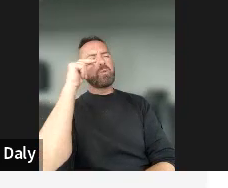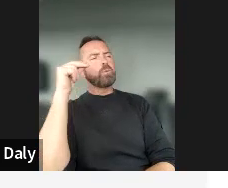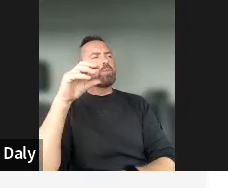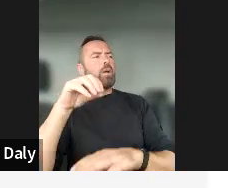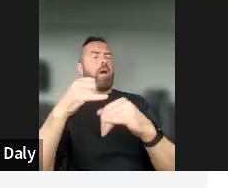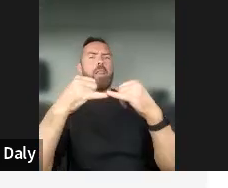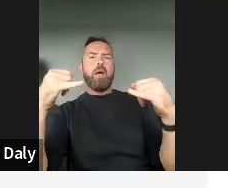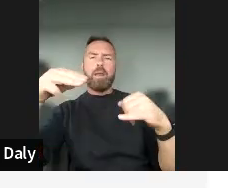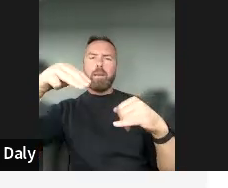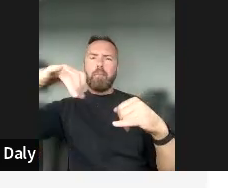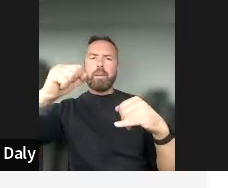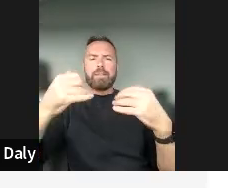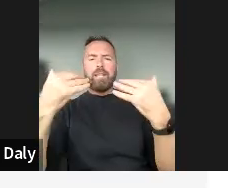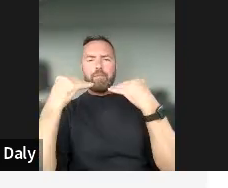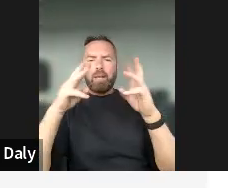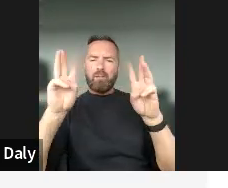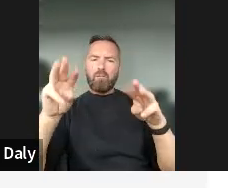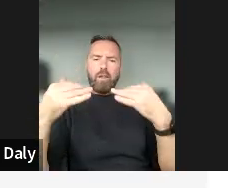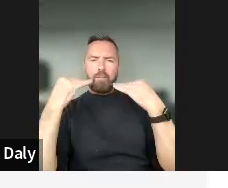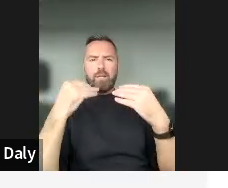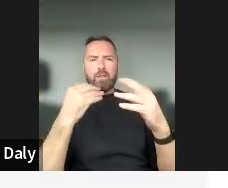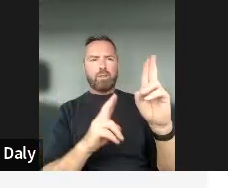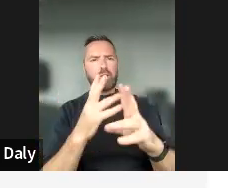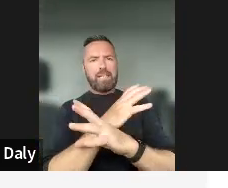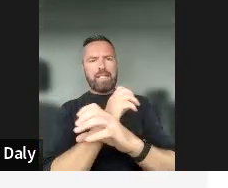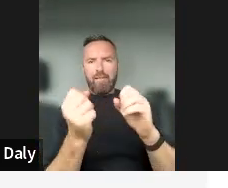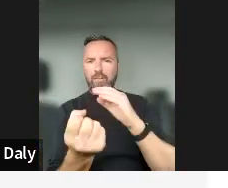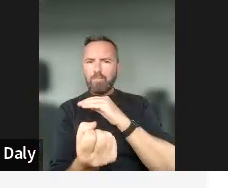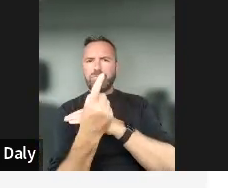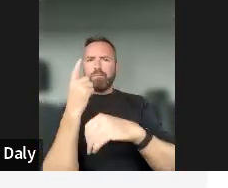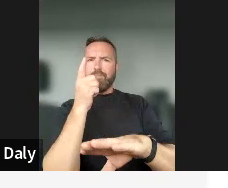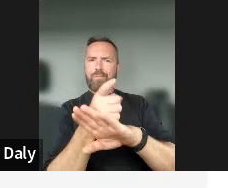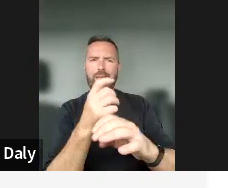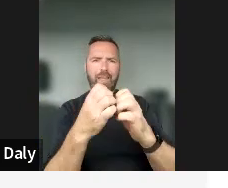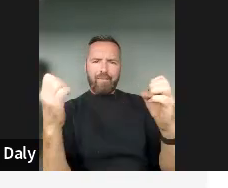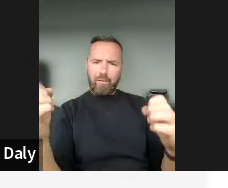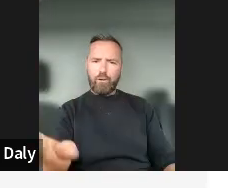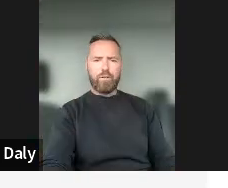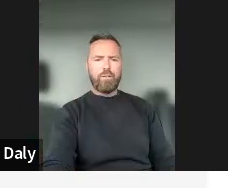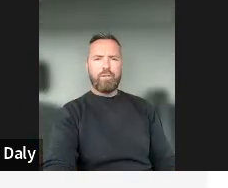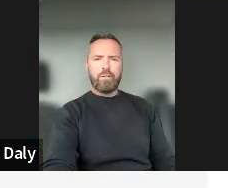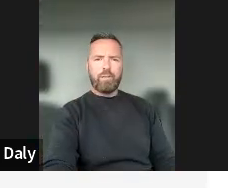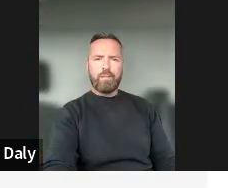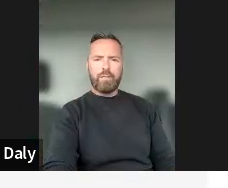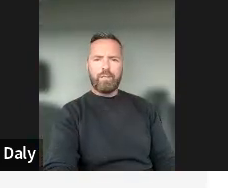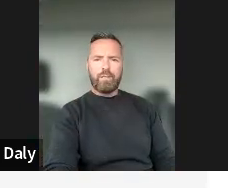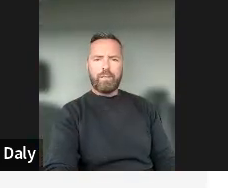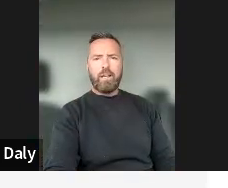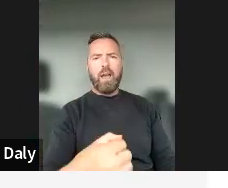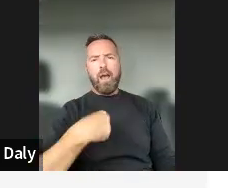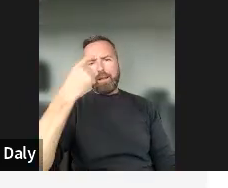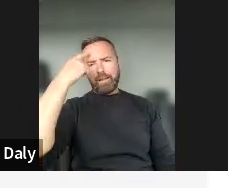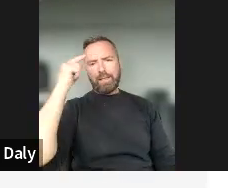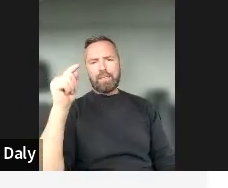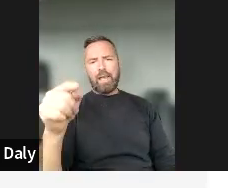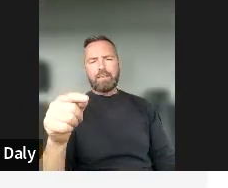disinformation. It should just never even appear on social media. Um, and I think that's, uh,